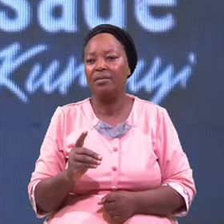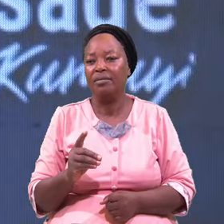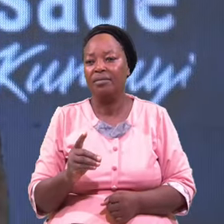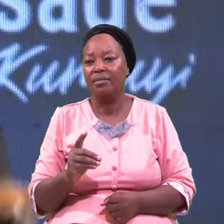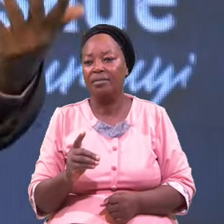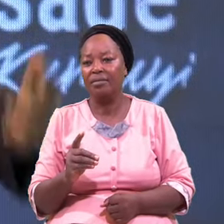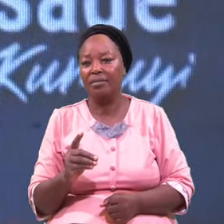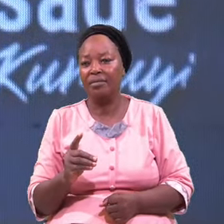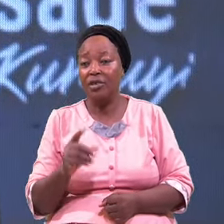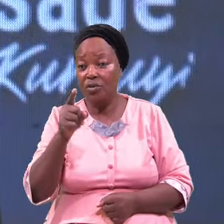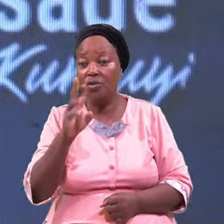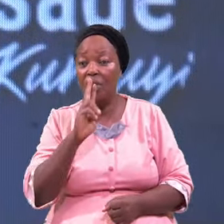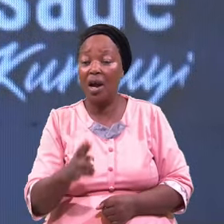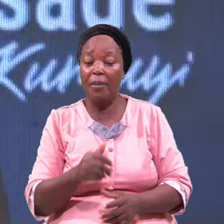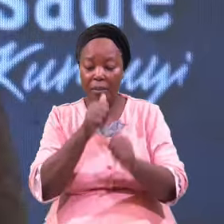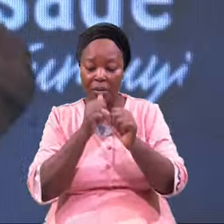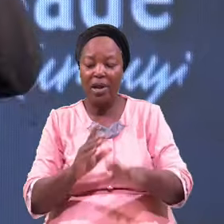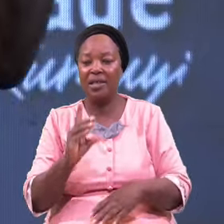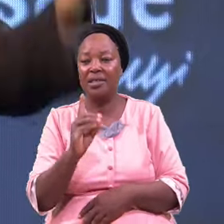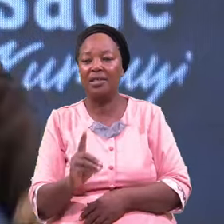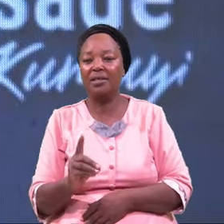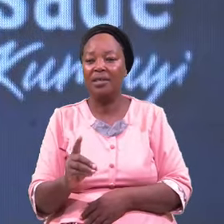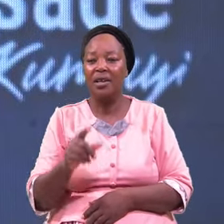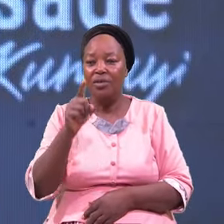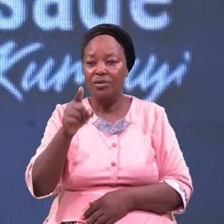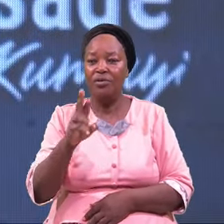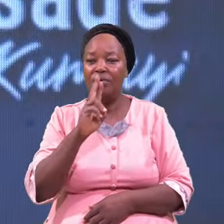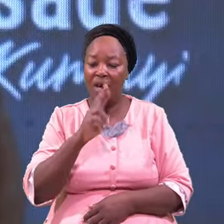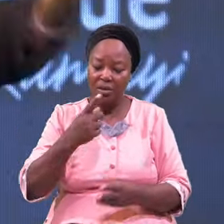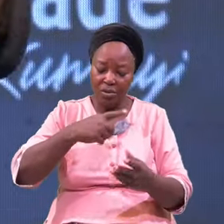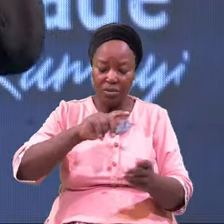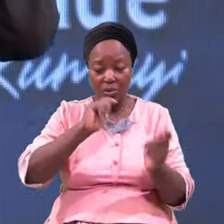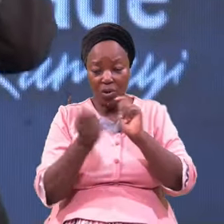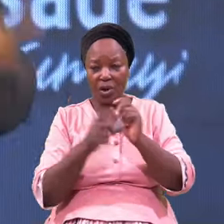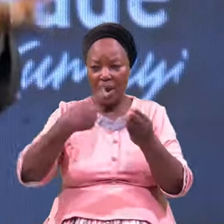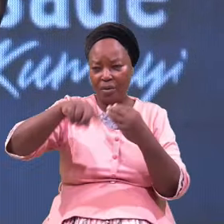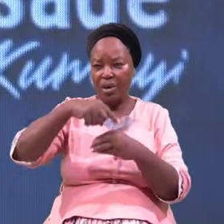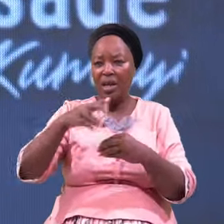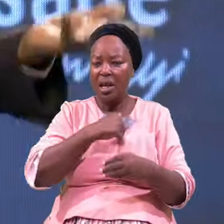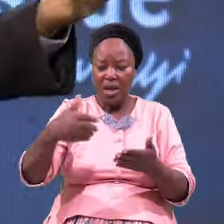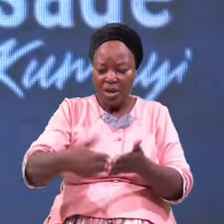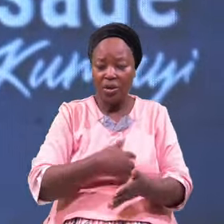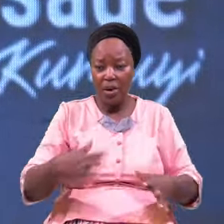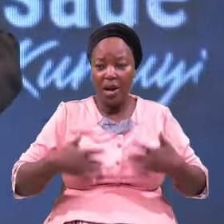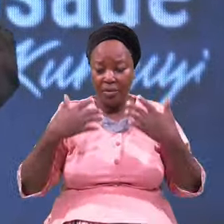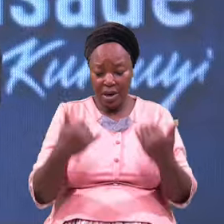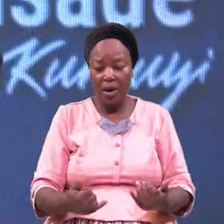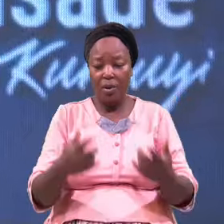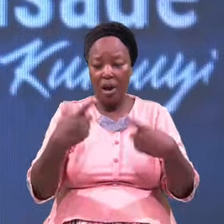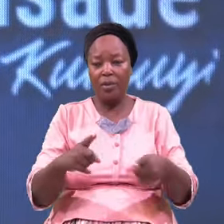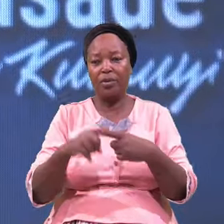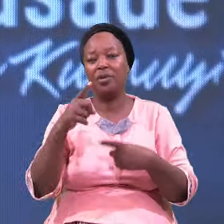You Are Blessed You Are Turned Around A New Life Now Comes To You